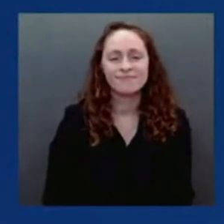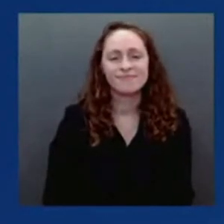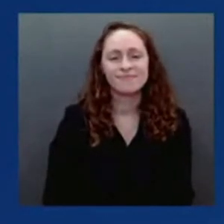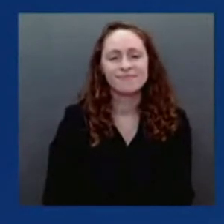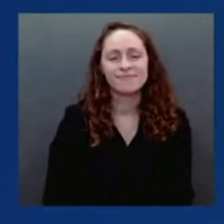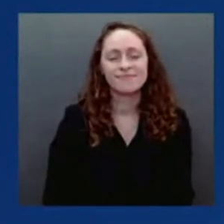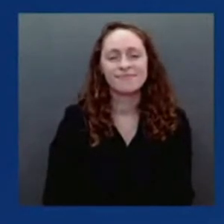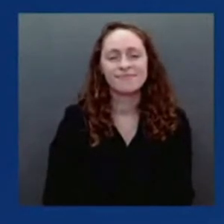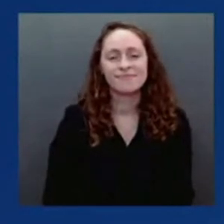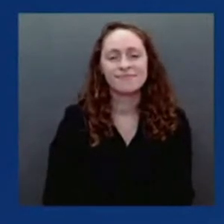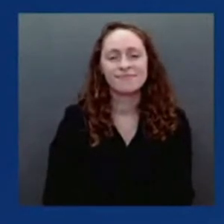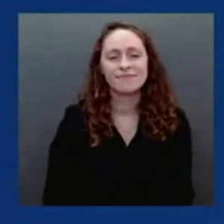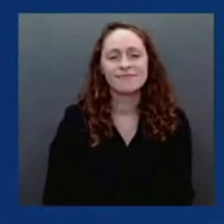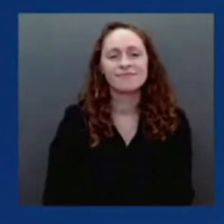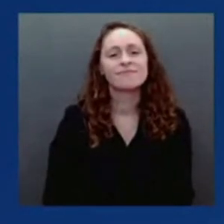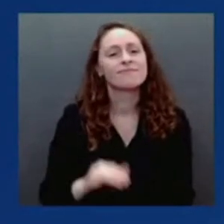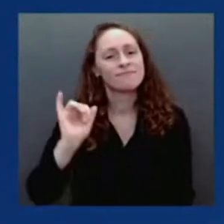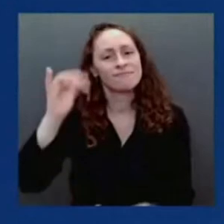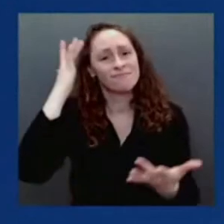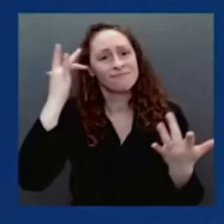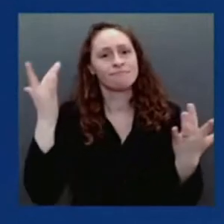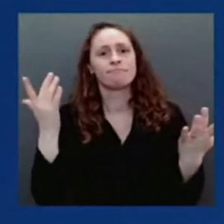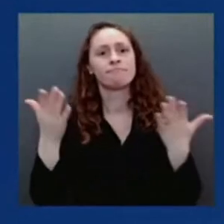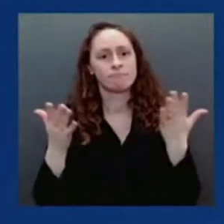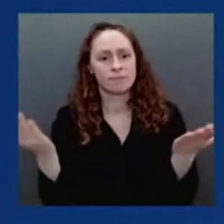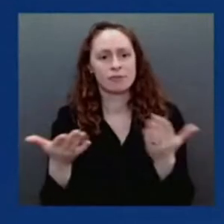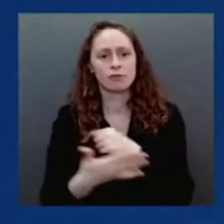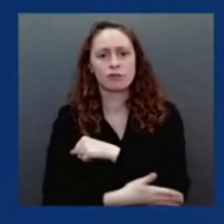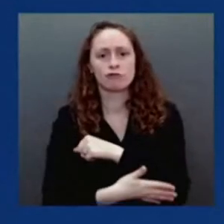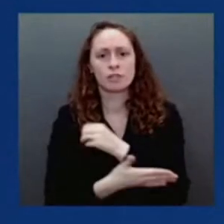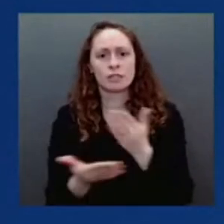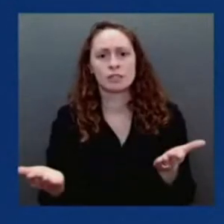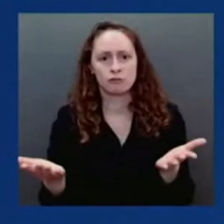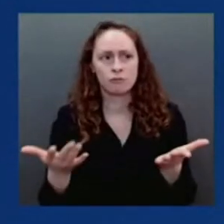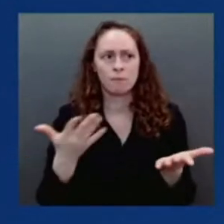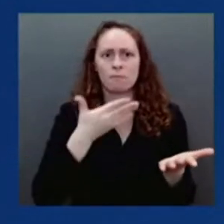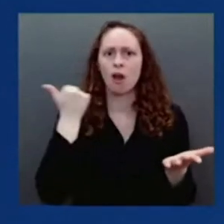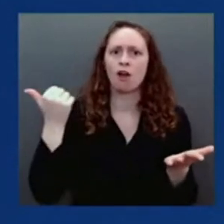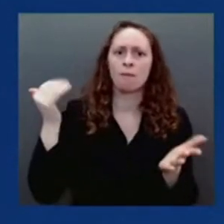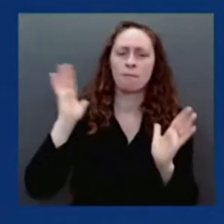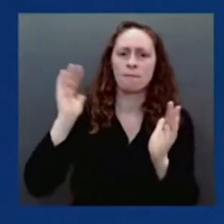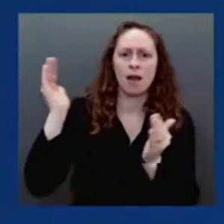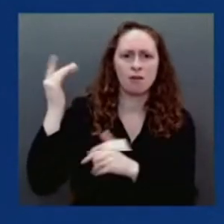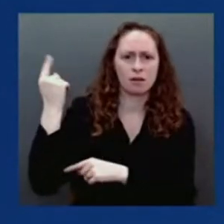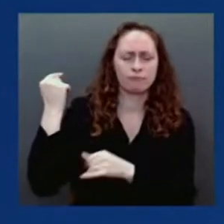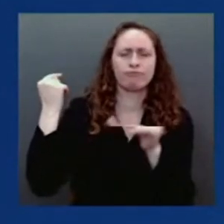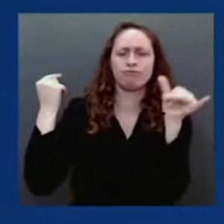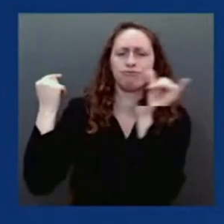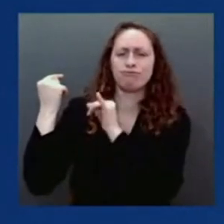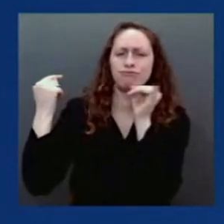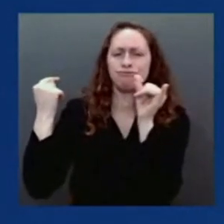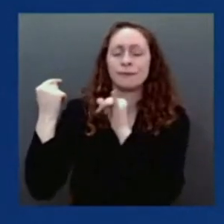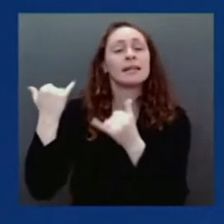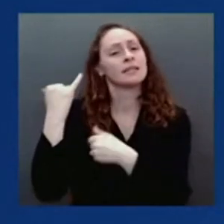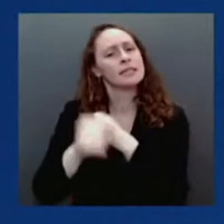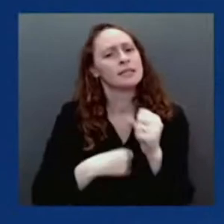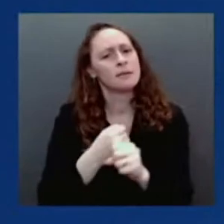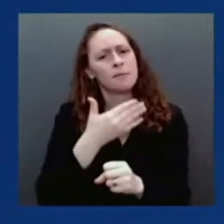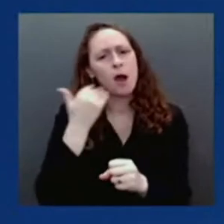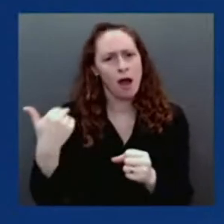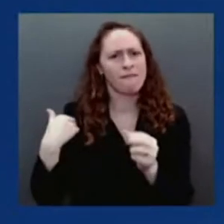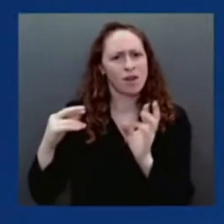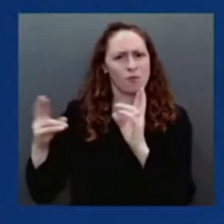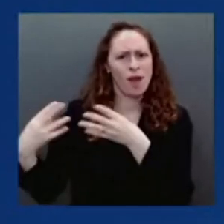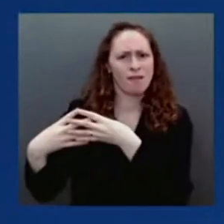forward, as Dr. Fauci said, we'll continue to have those tools and we'll continue to innovate to ensure that we protect people